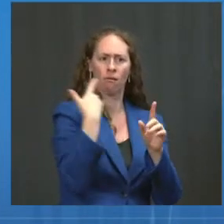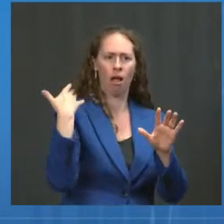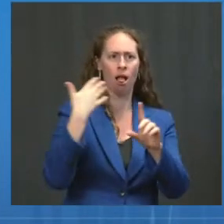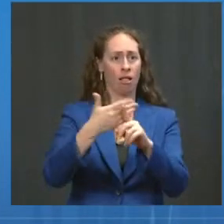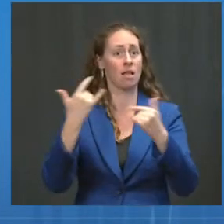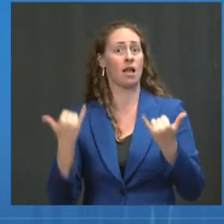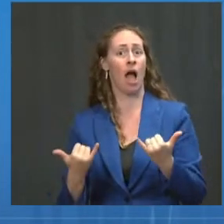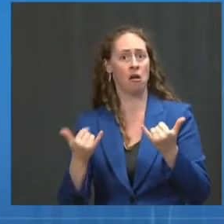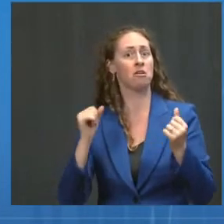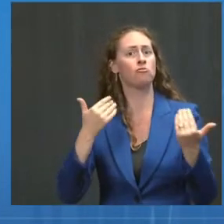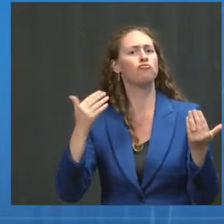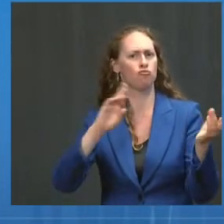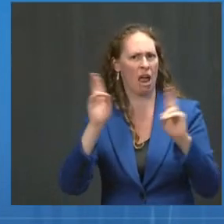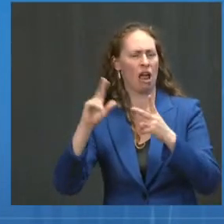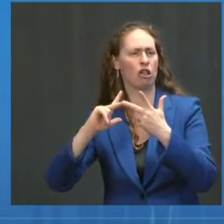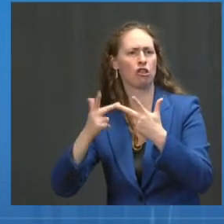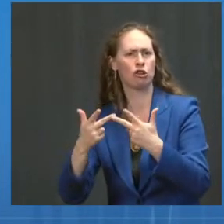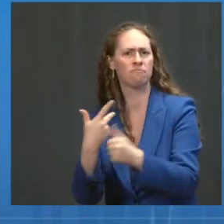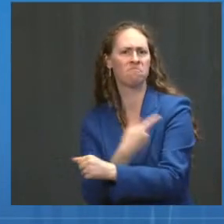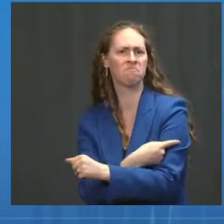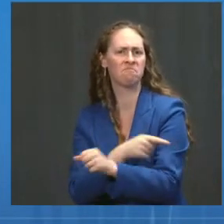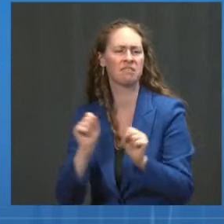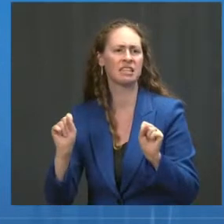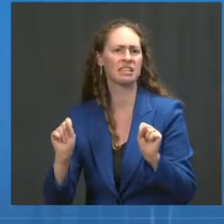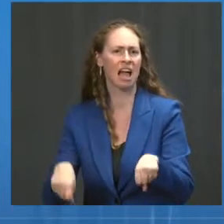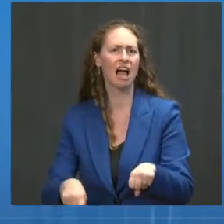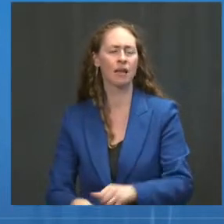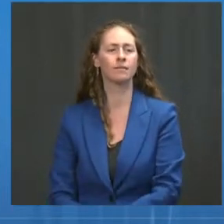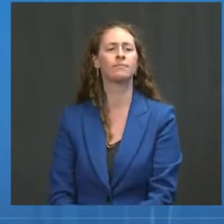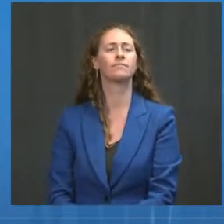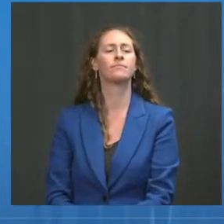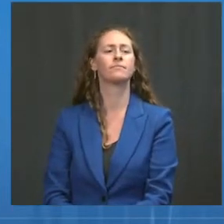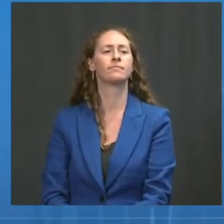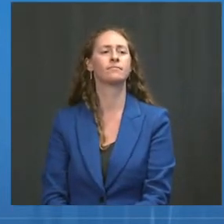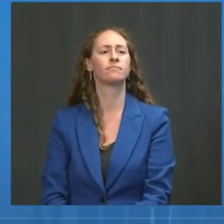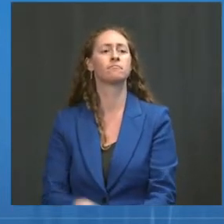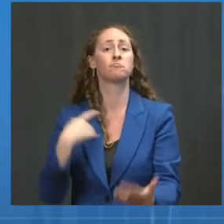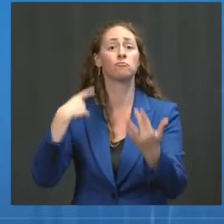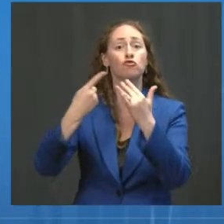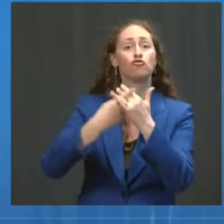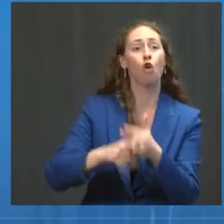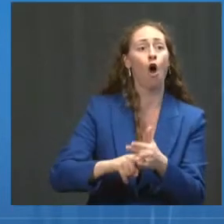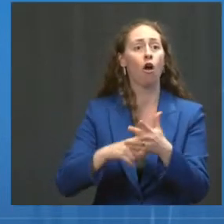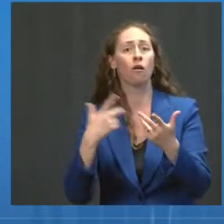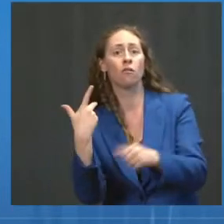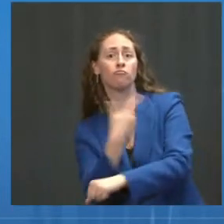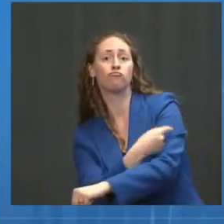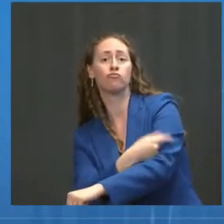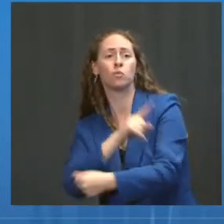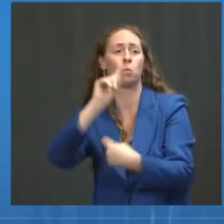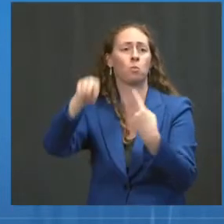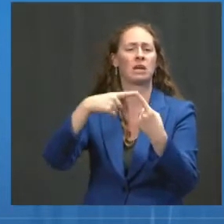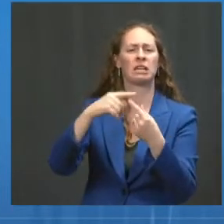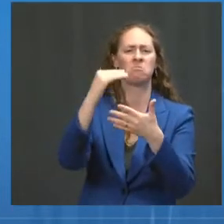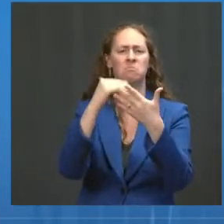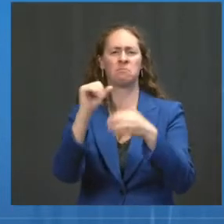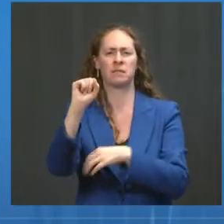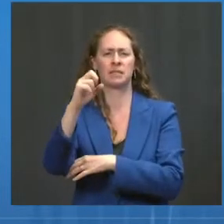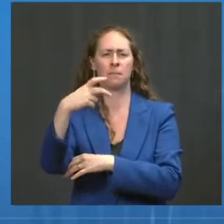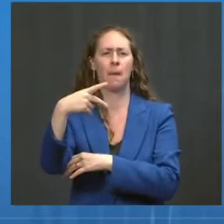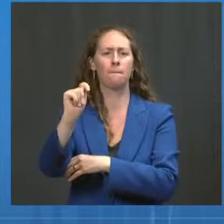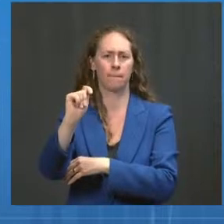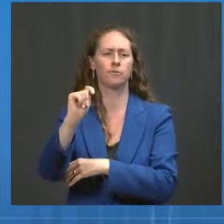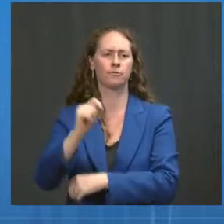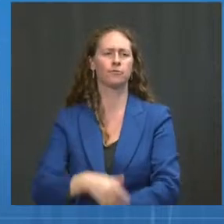program the week of September 20th, 2021. I want to be very clear. This plan